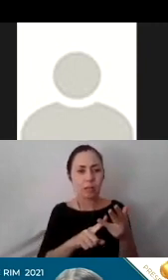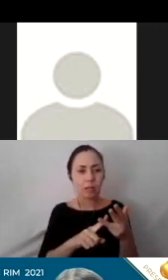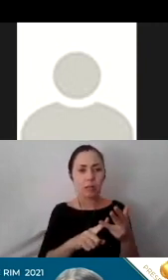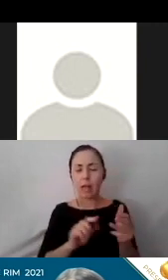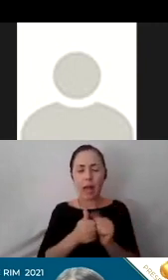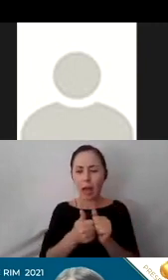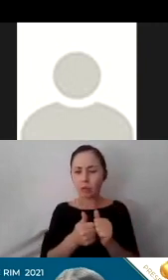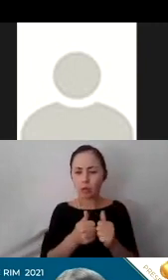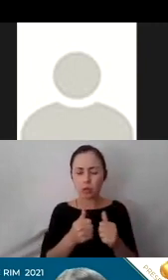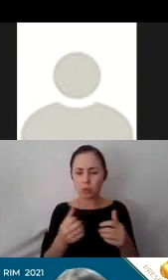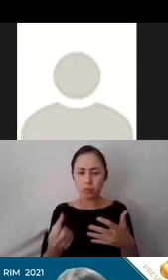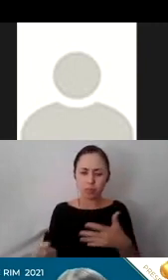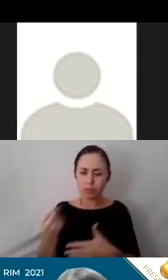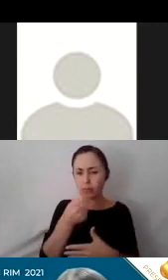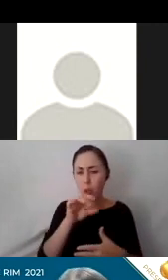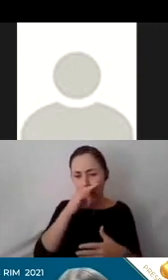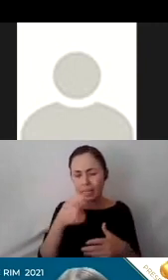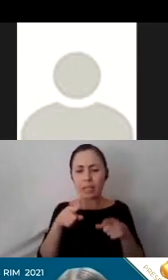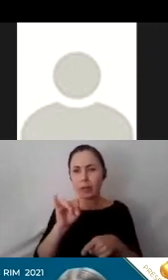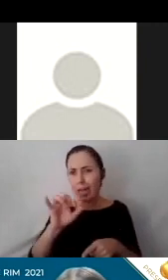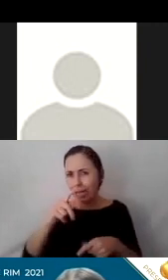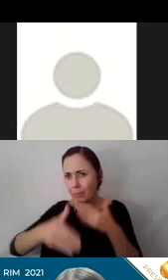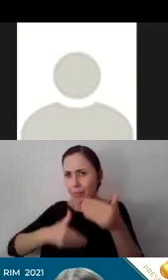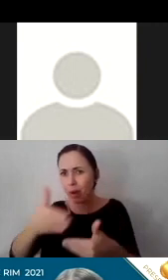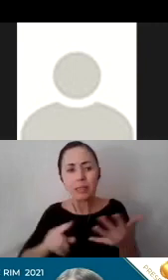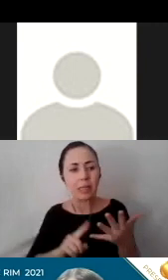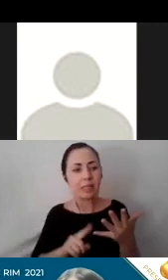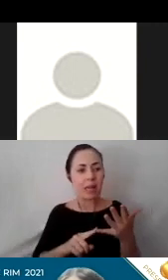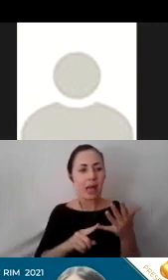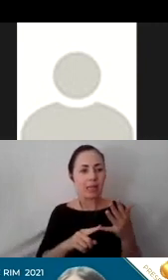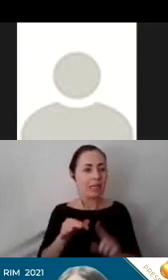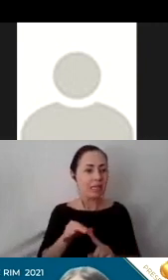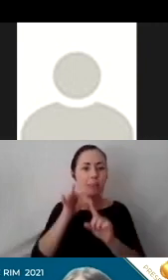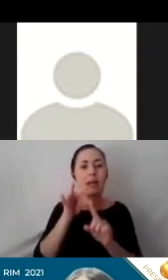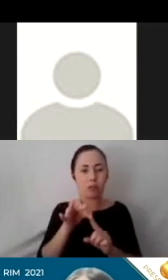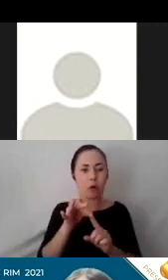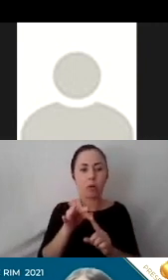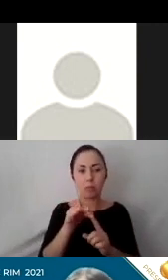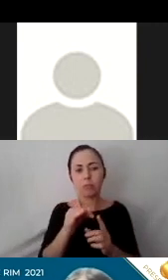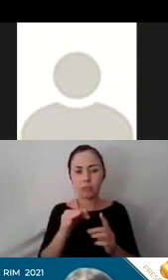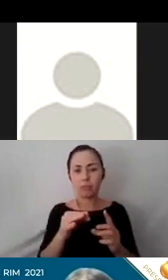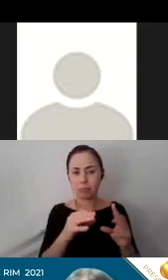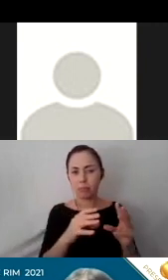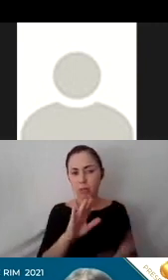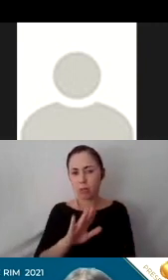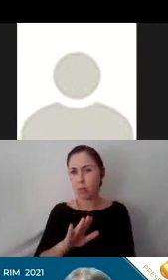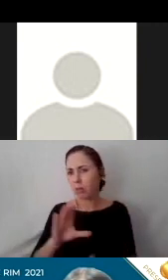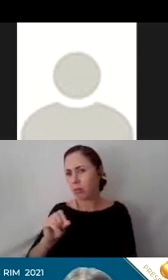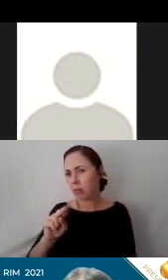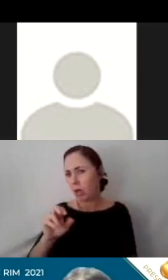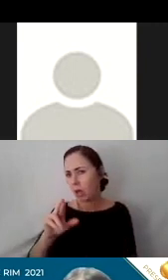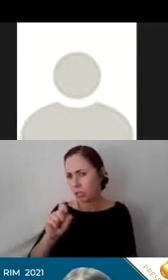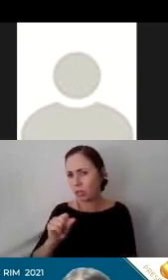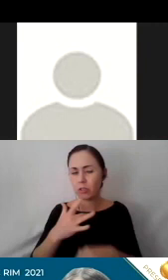process, special video concerts are now available as well, and many more. All sessions are recorded, archived, and